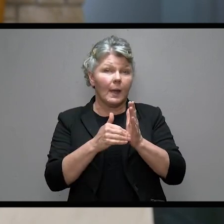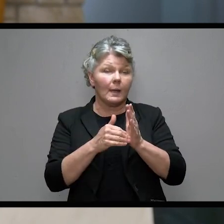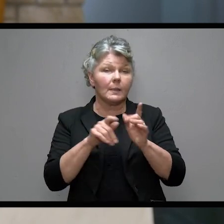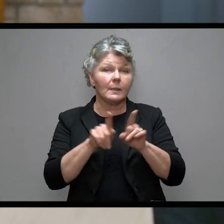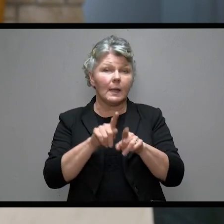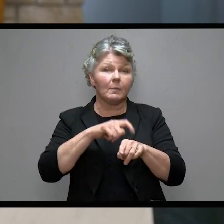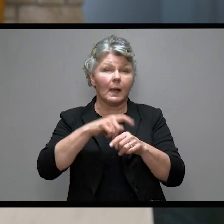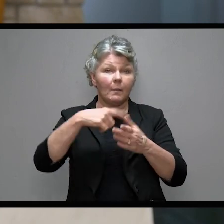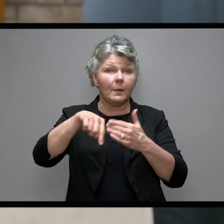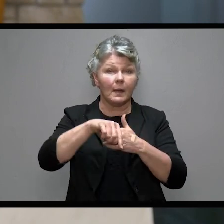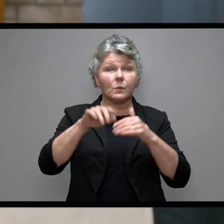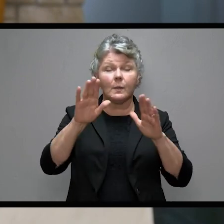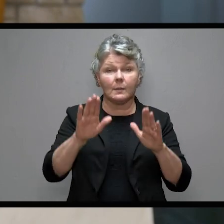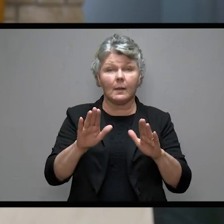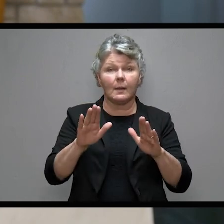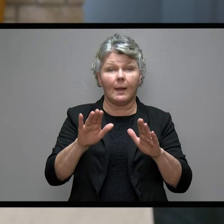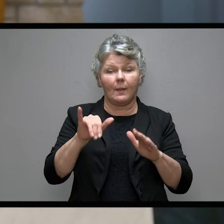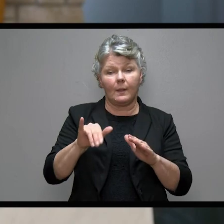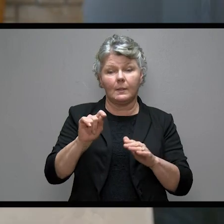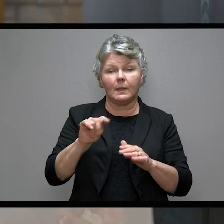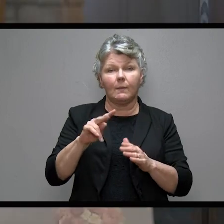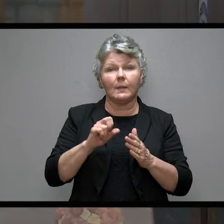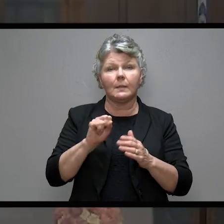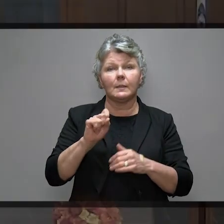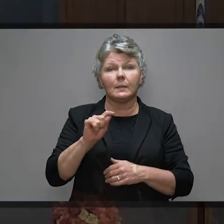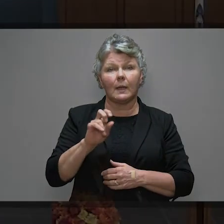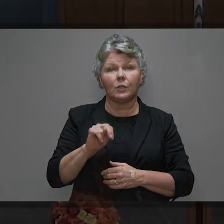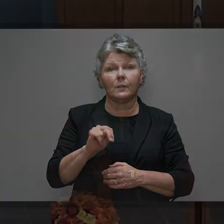at the same time next Sunday on this station.